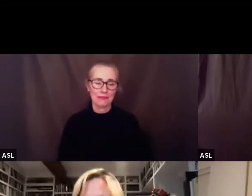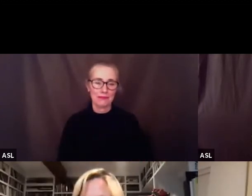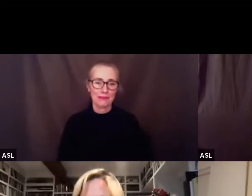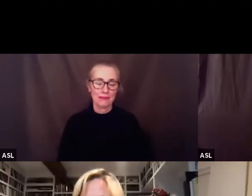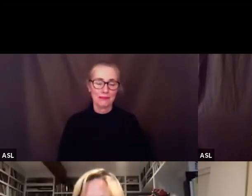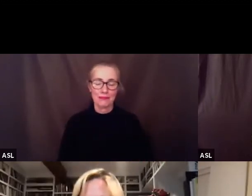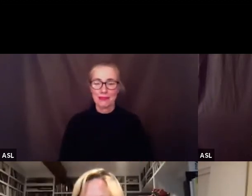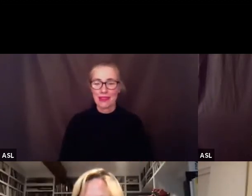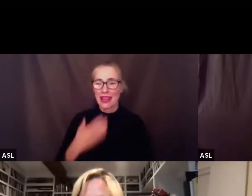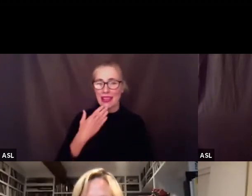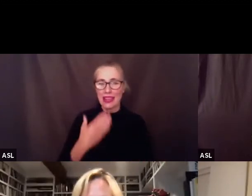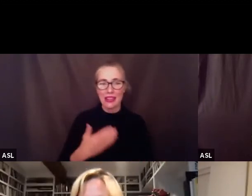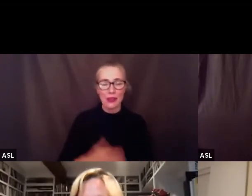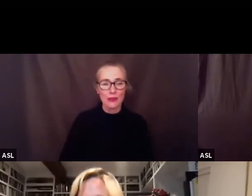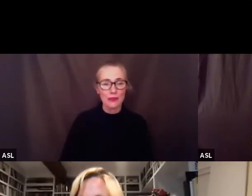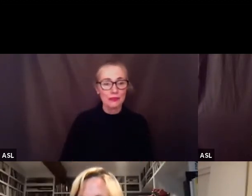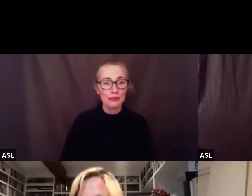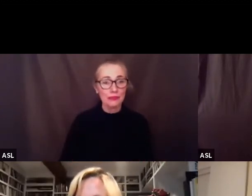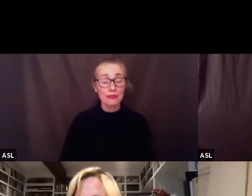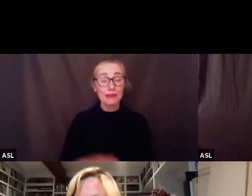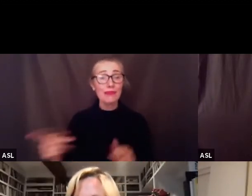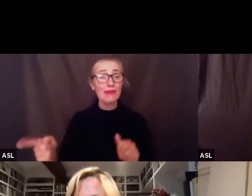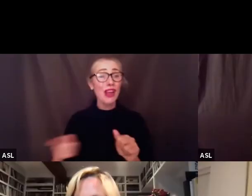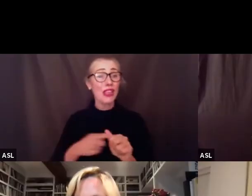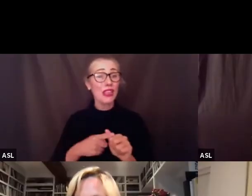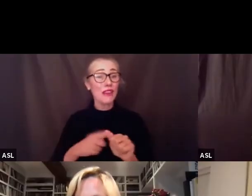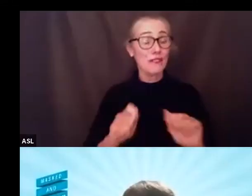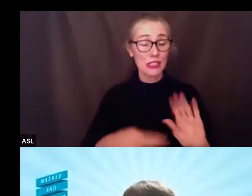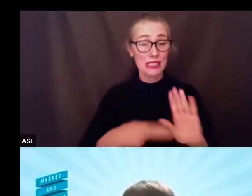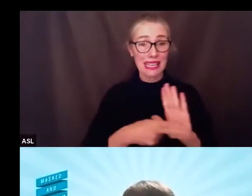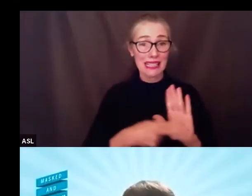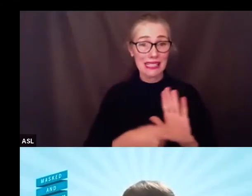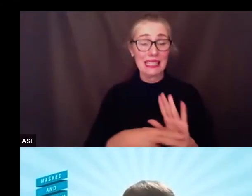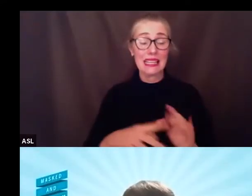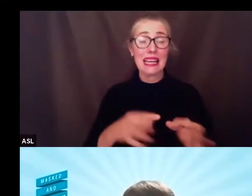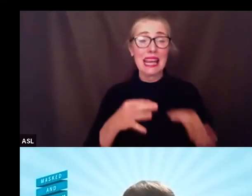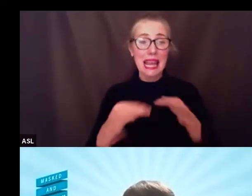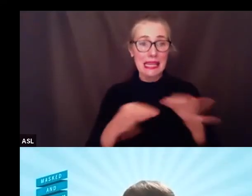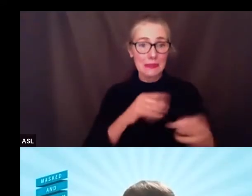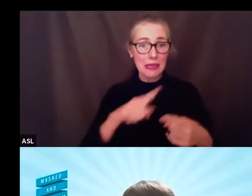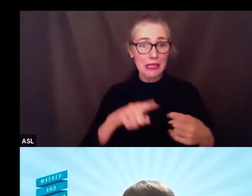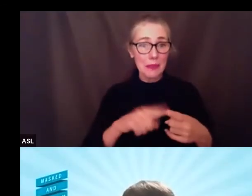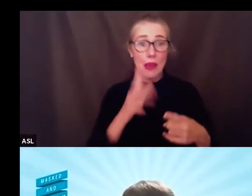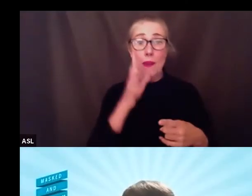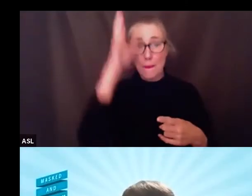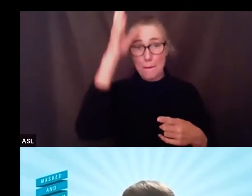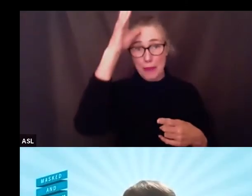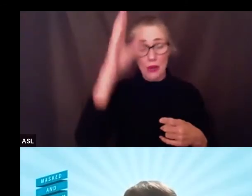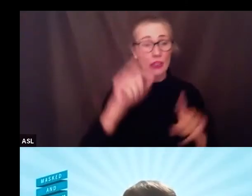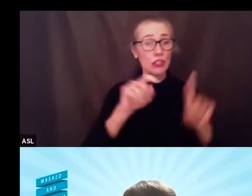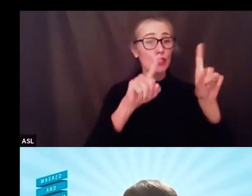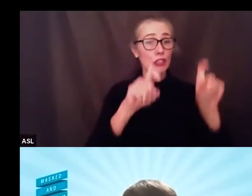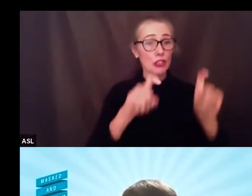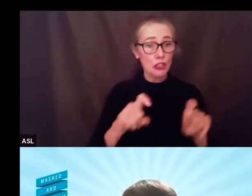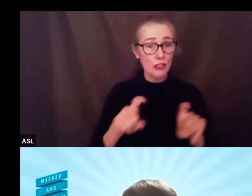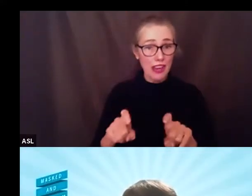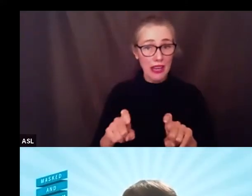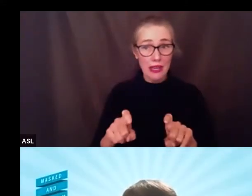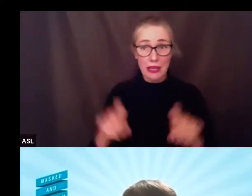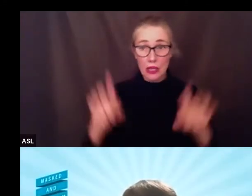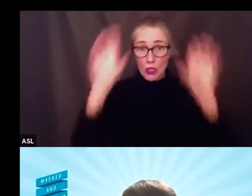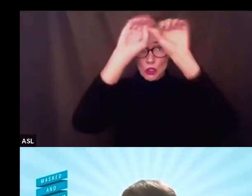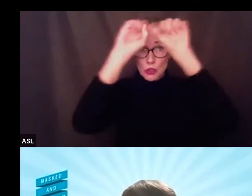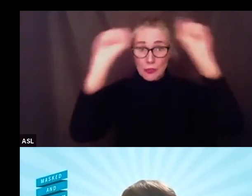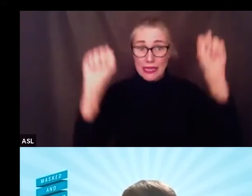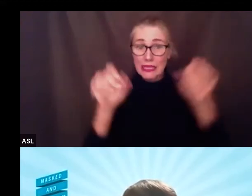uh the first the first slide uh mentioned the survey happening with parents um superintendent maldonado are you able